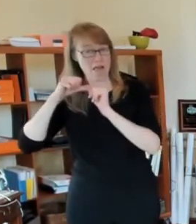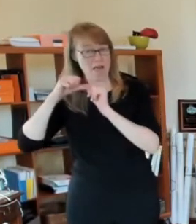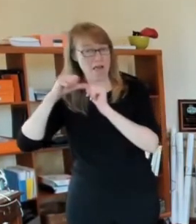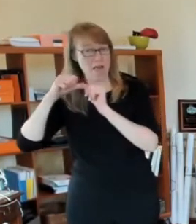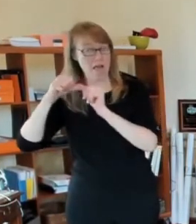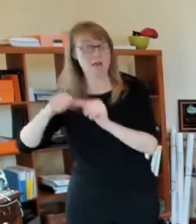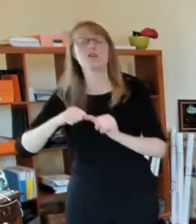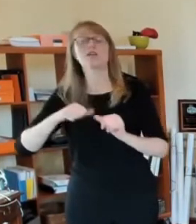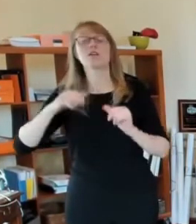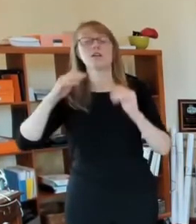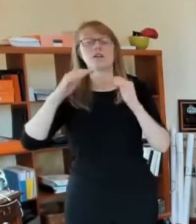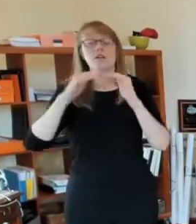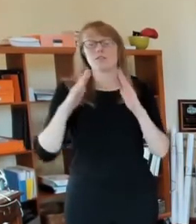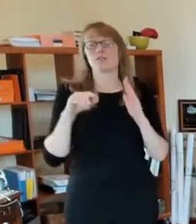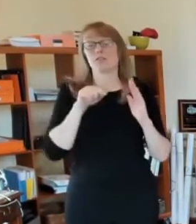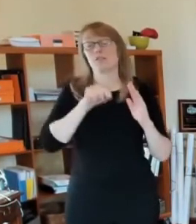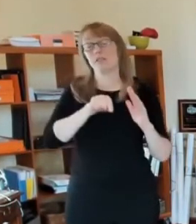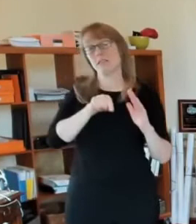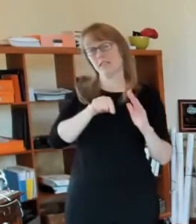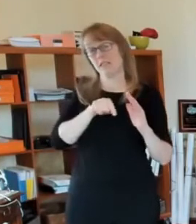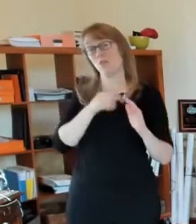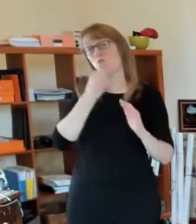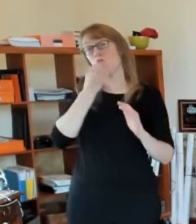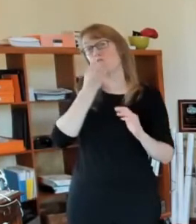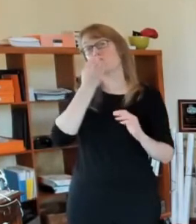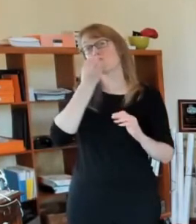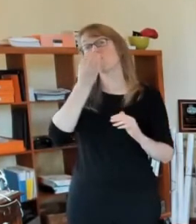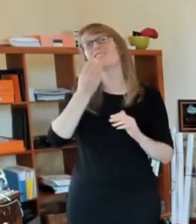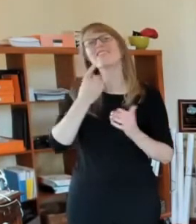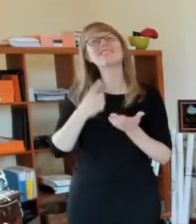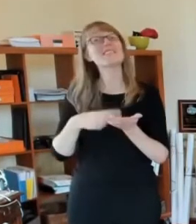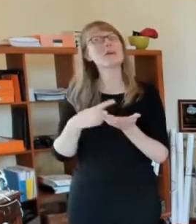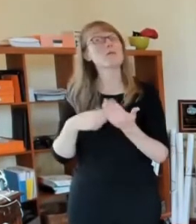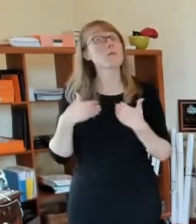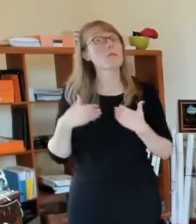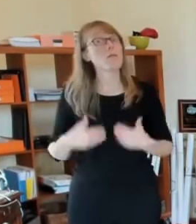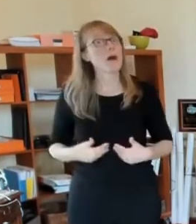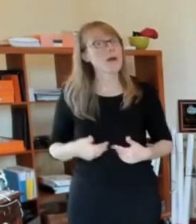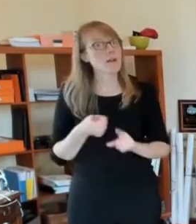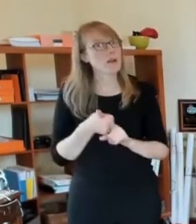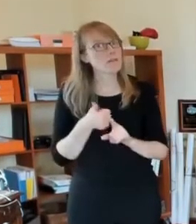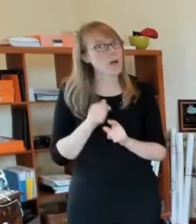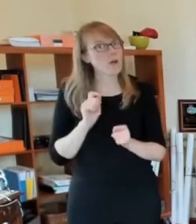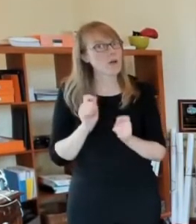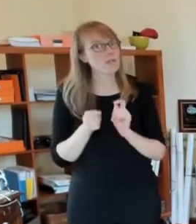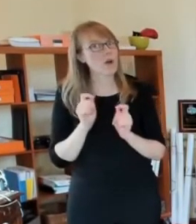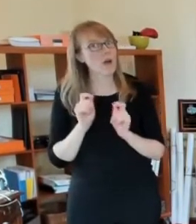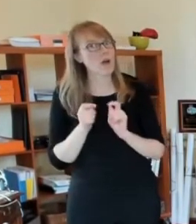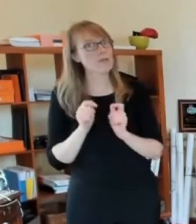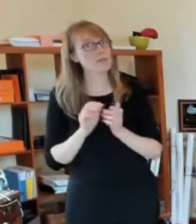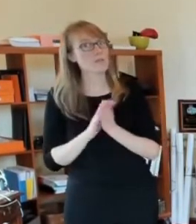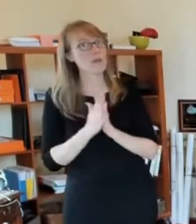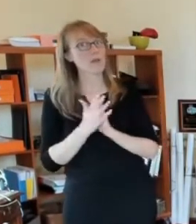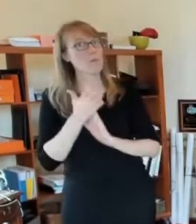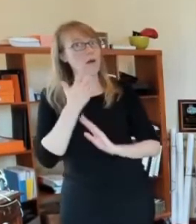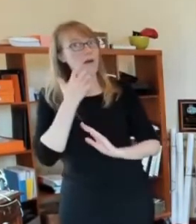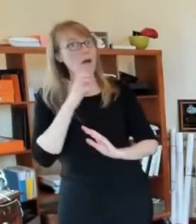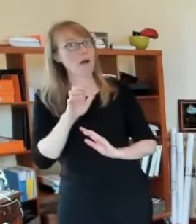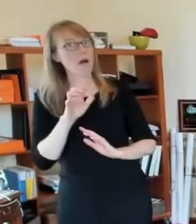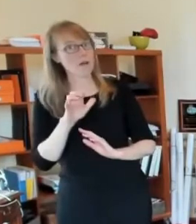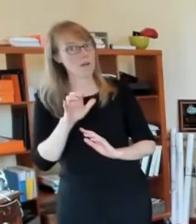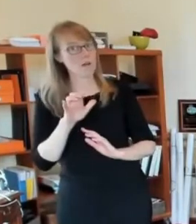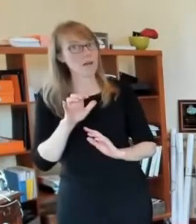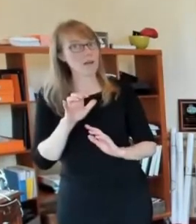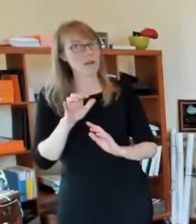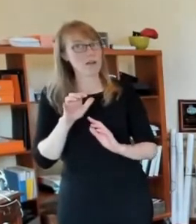sometimes your body temperature kind of heats up with it and that's a very dangerous situation. So you've got to run those air conditioners. We've got